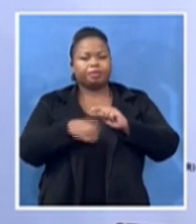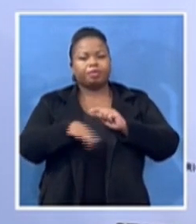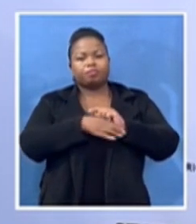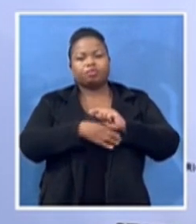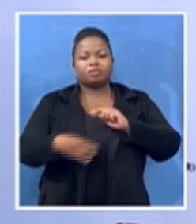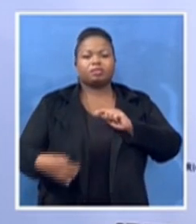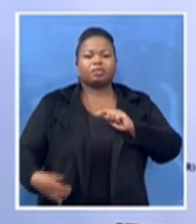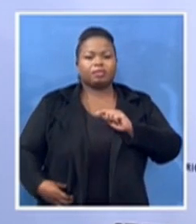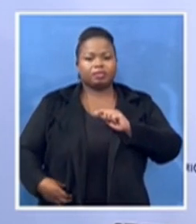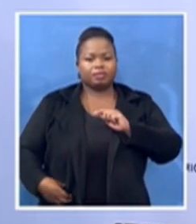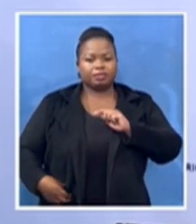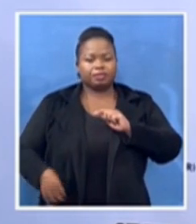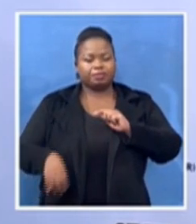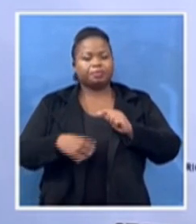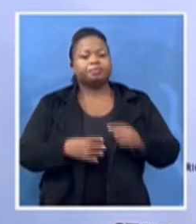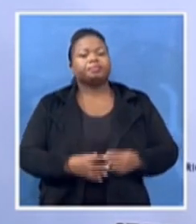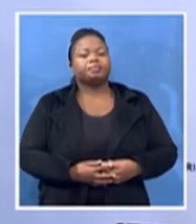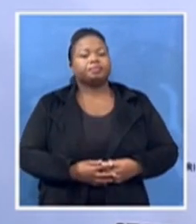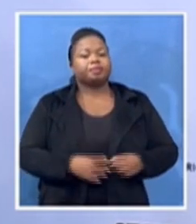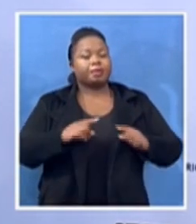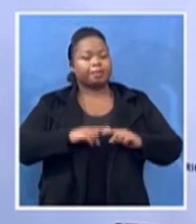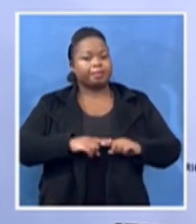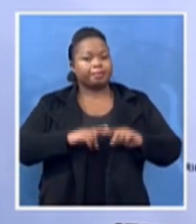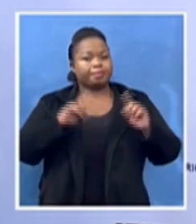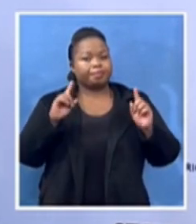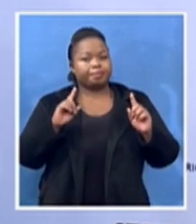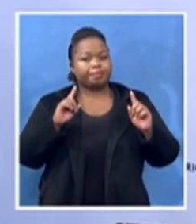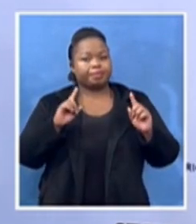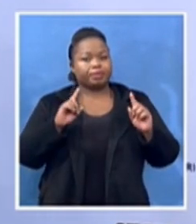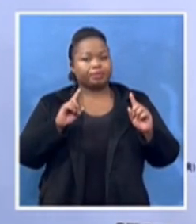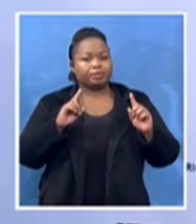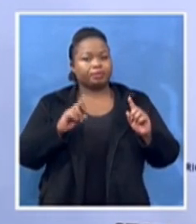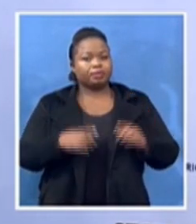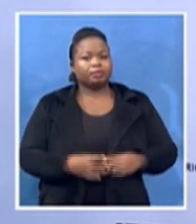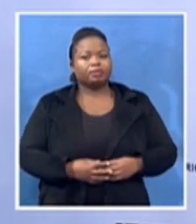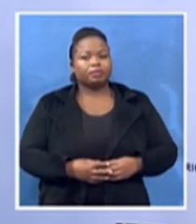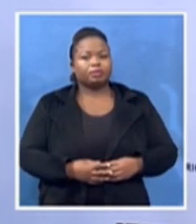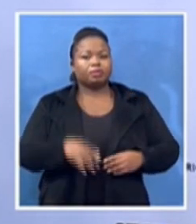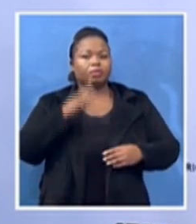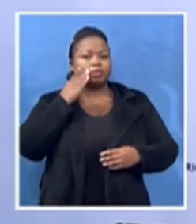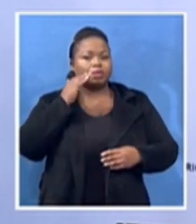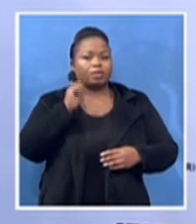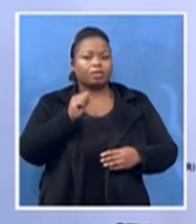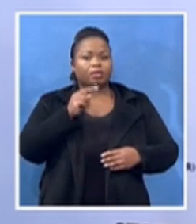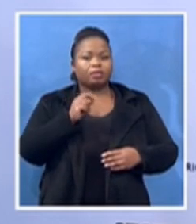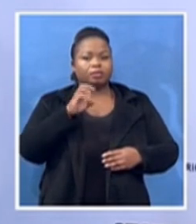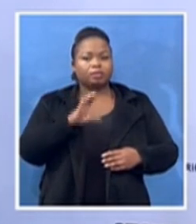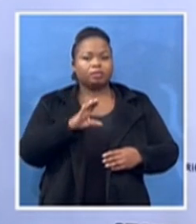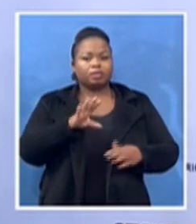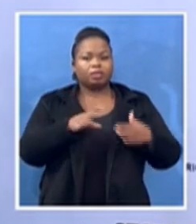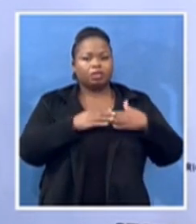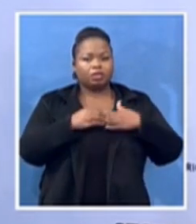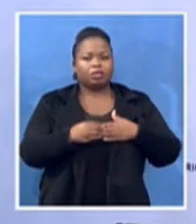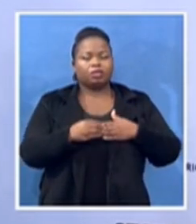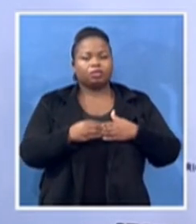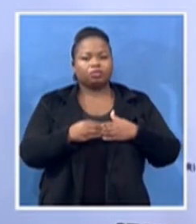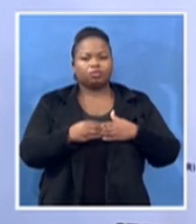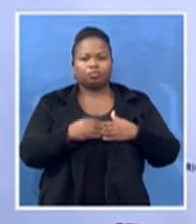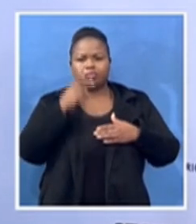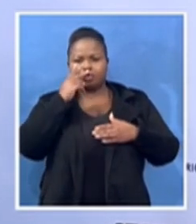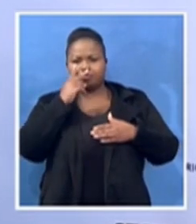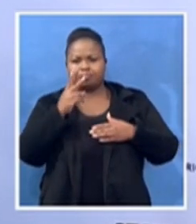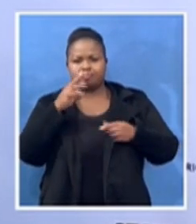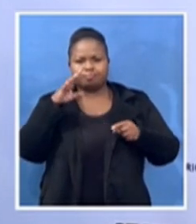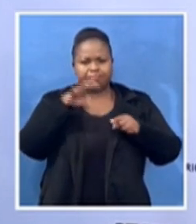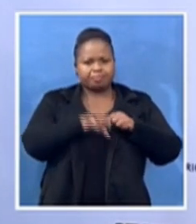But when the ANC leadership saw that she was a force to reckon with,